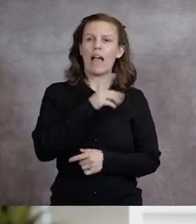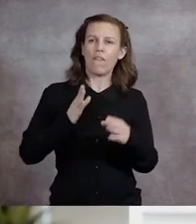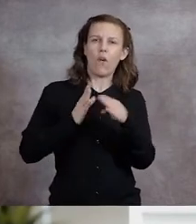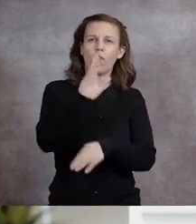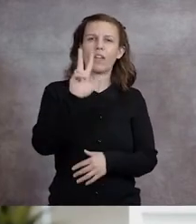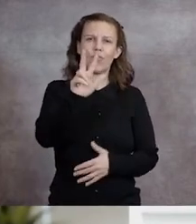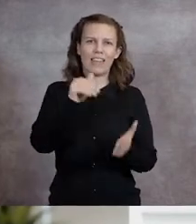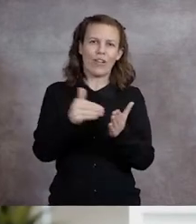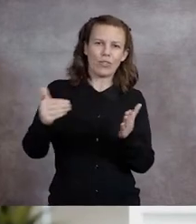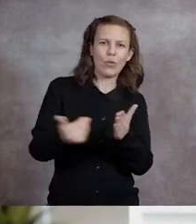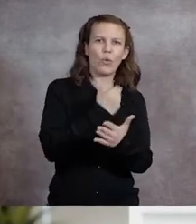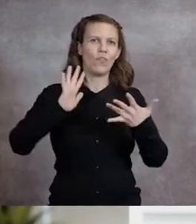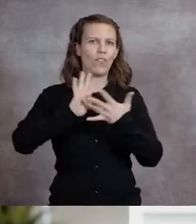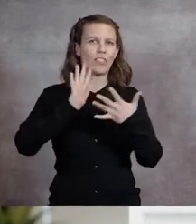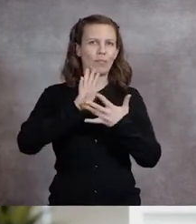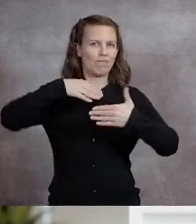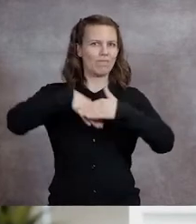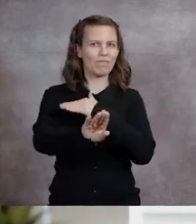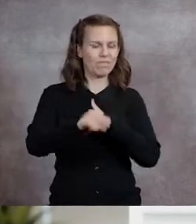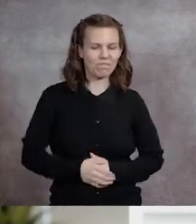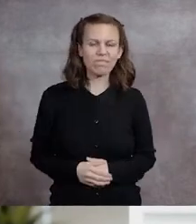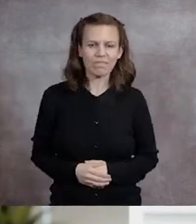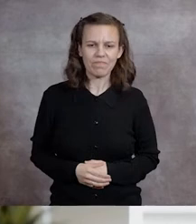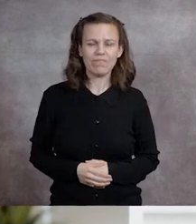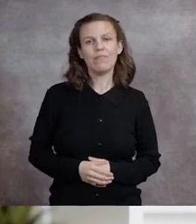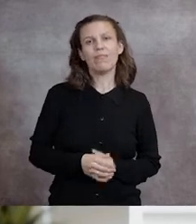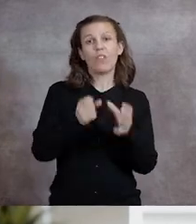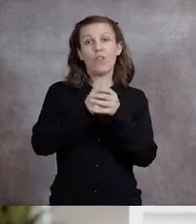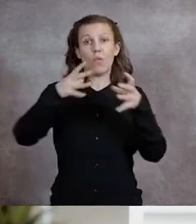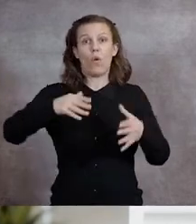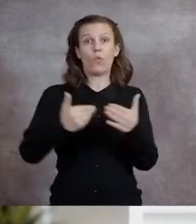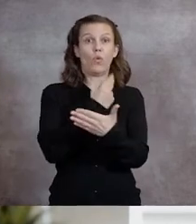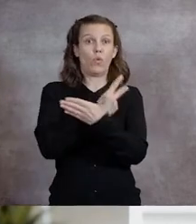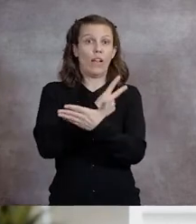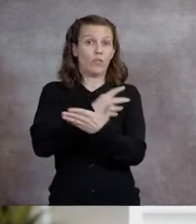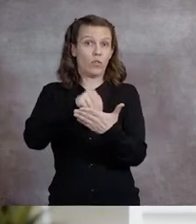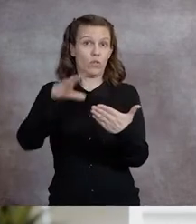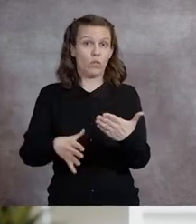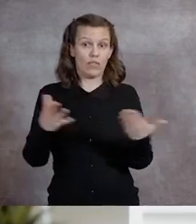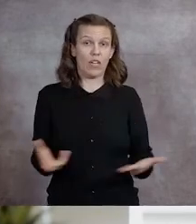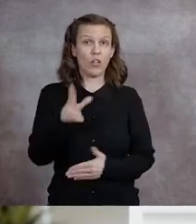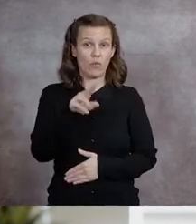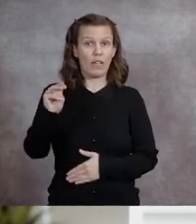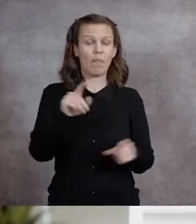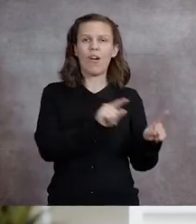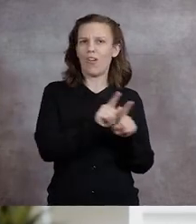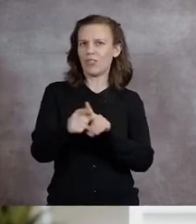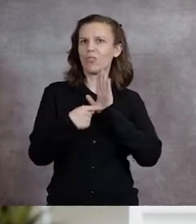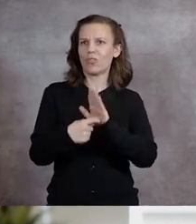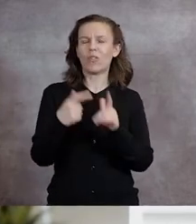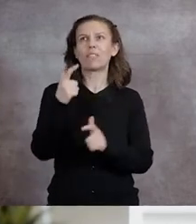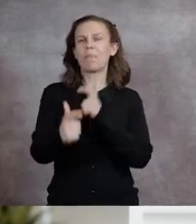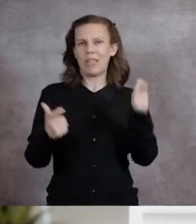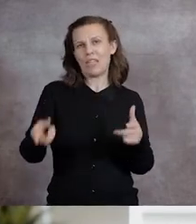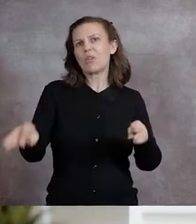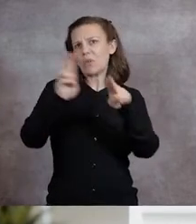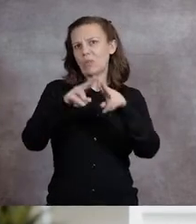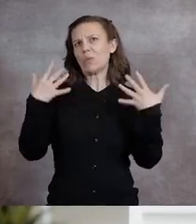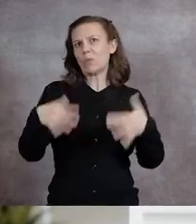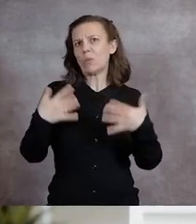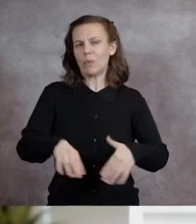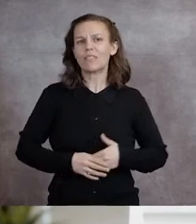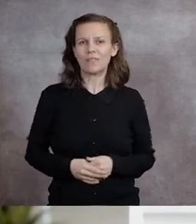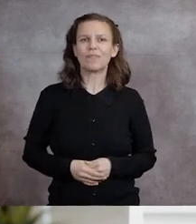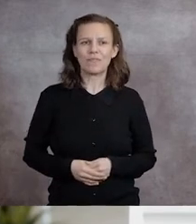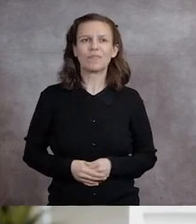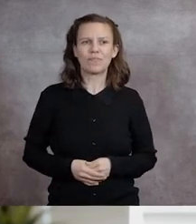we have exceeded 3,000 new freshmen. The growth in new graduate students at UNM also reflects